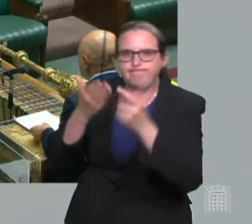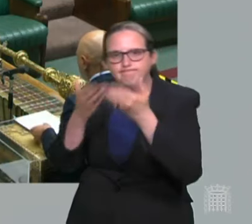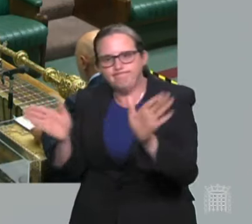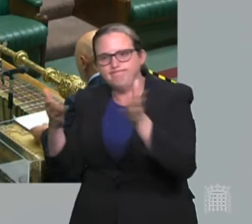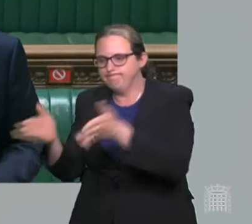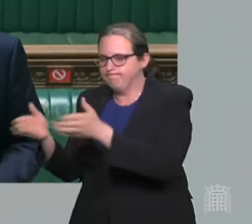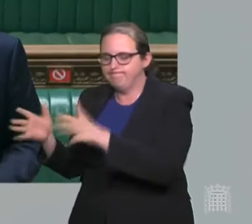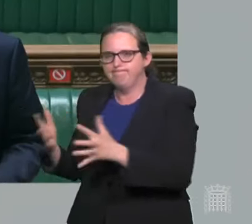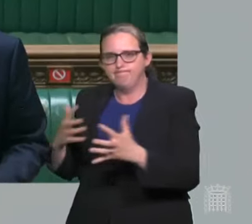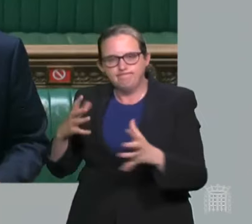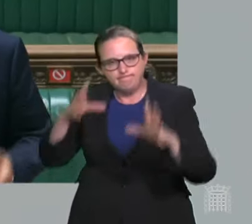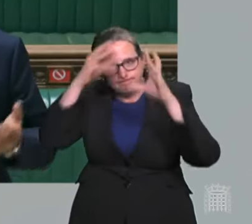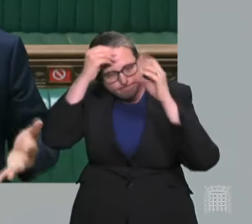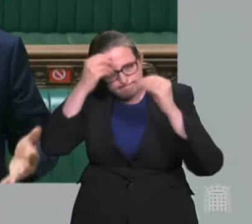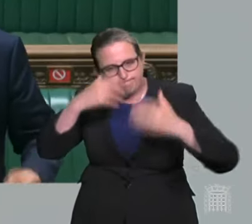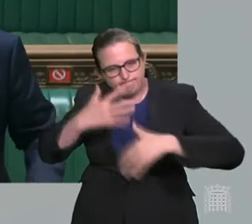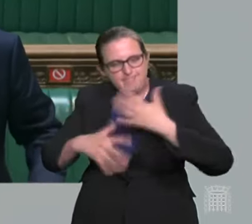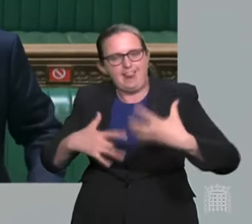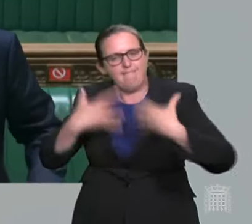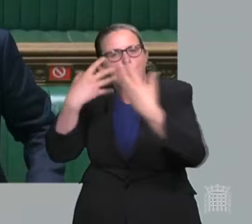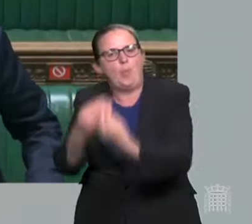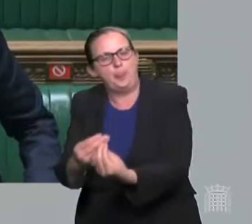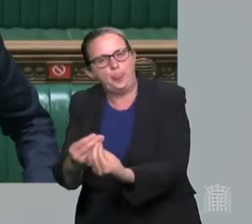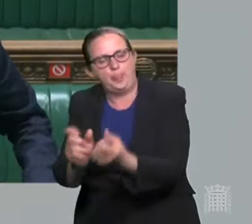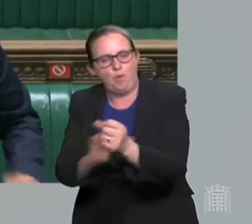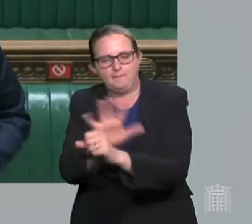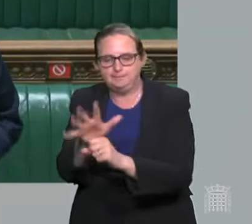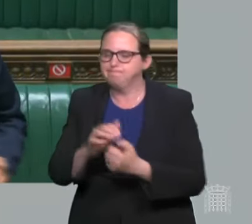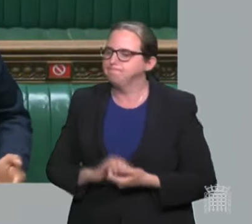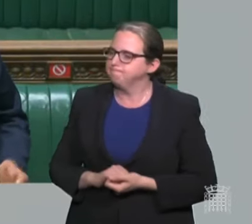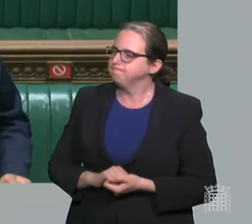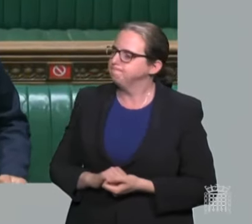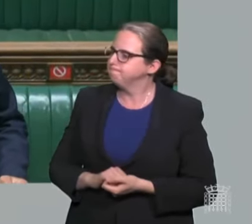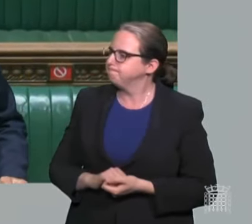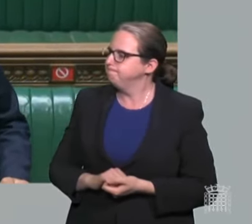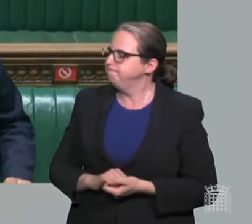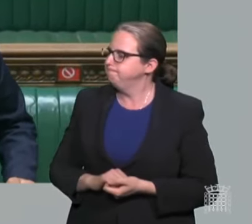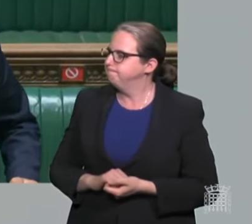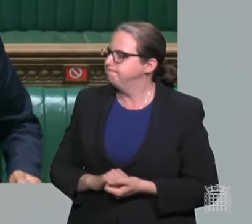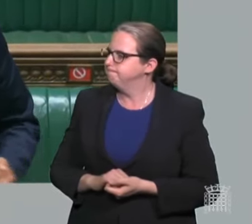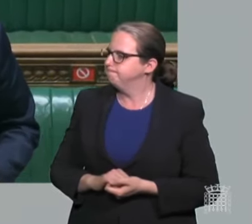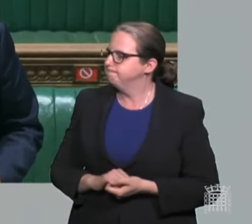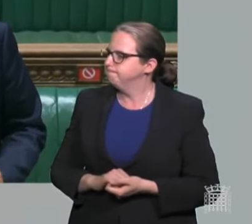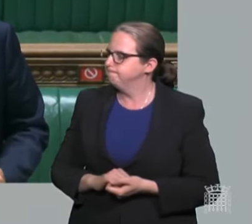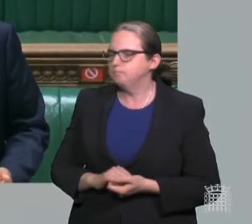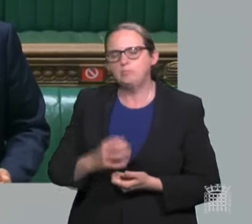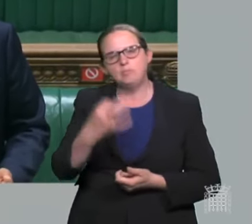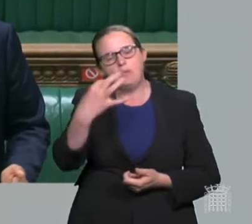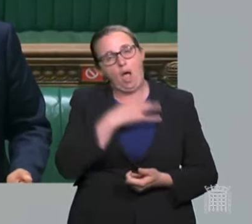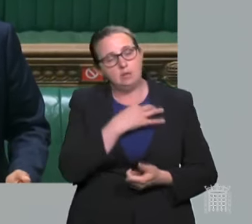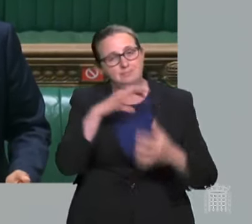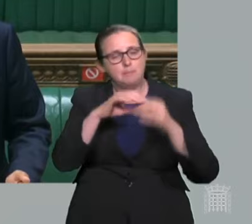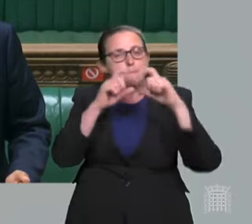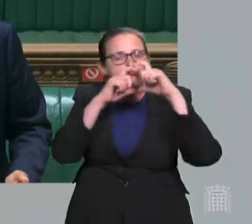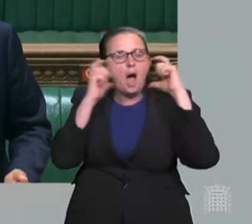learning to live with COVID. His question around masks, again, we've taken the best public health advice and he would